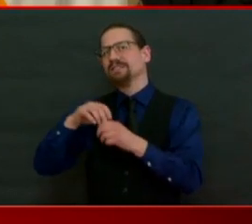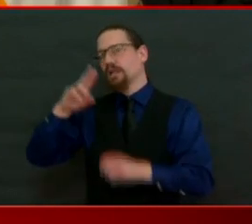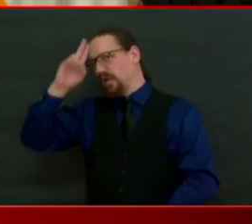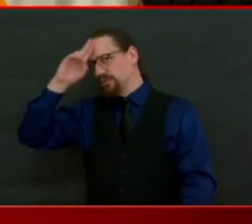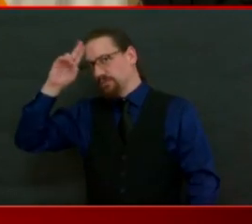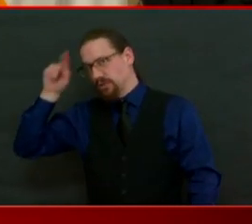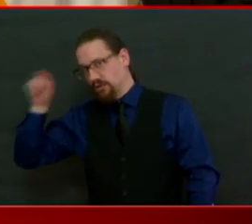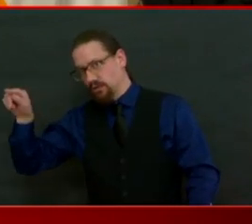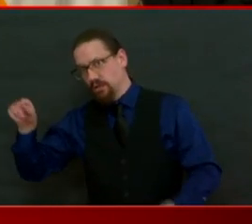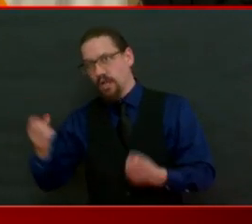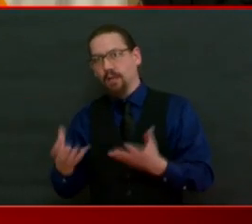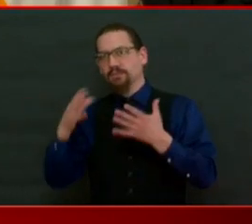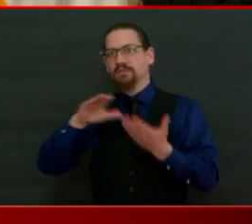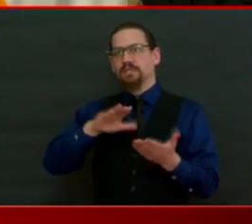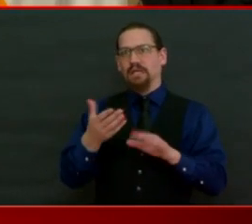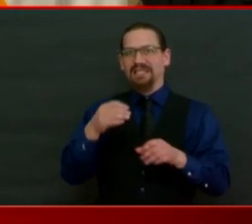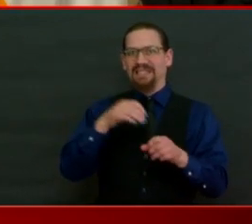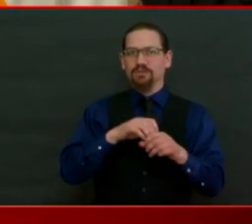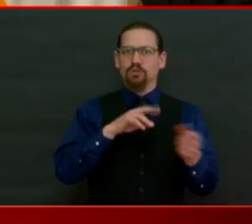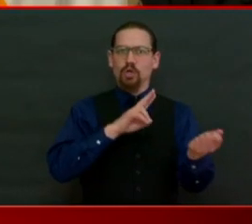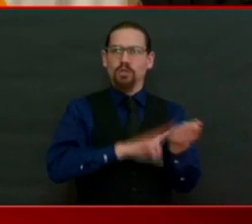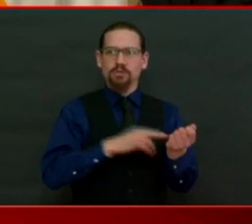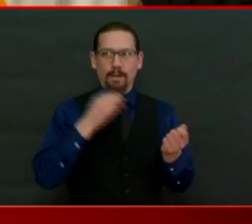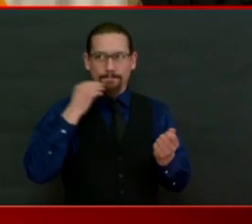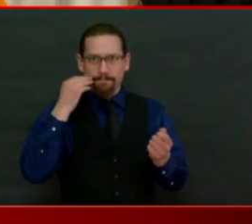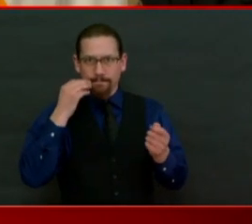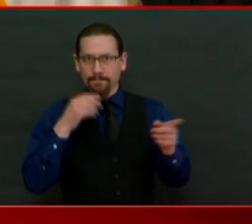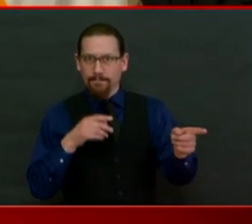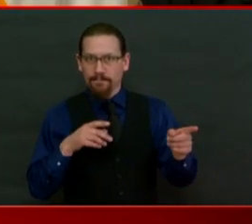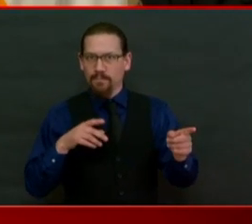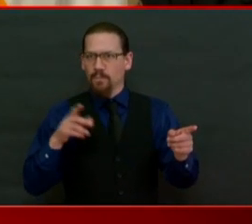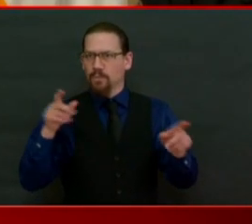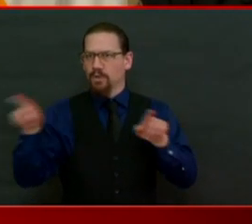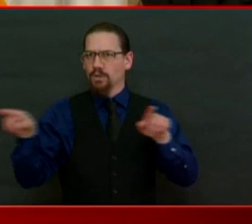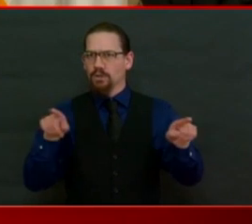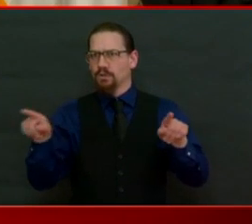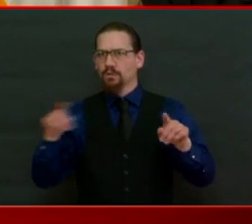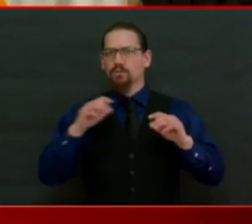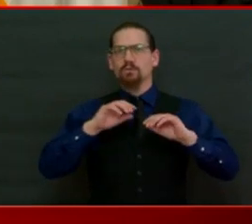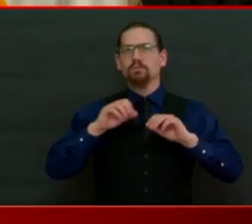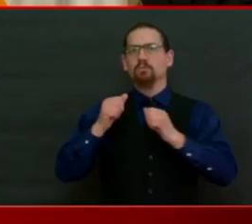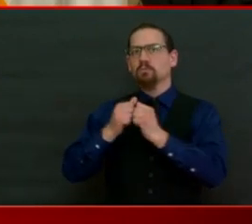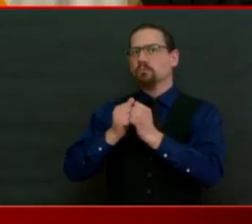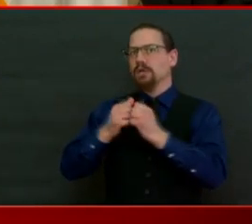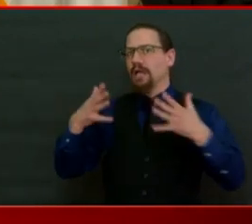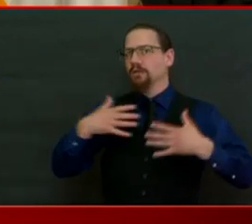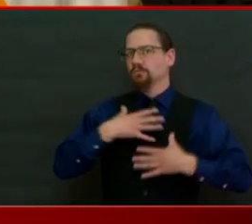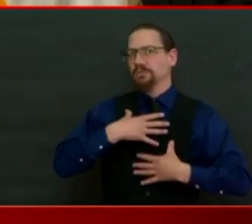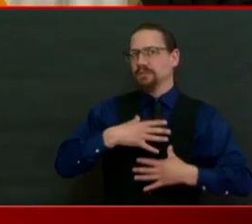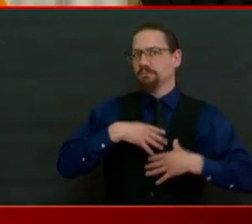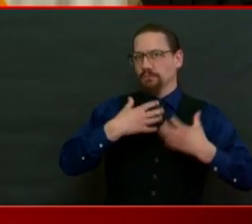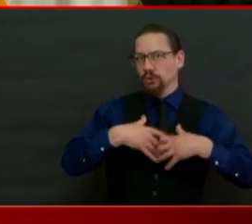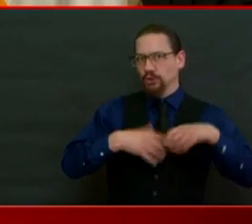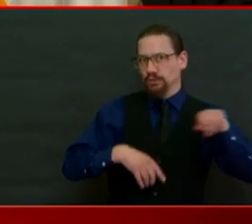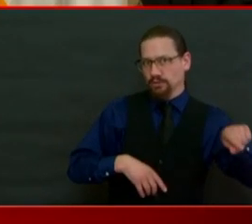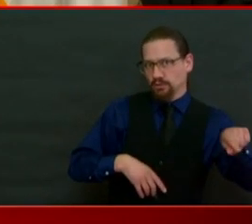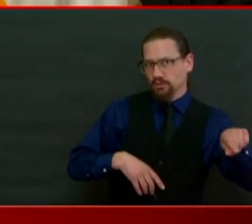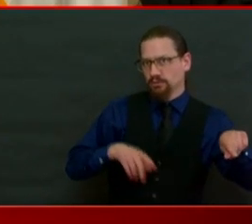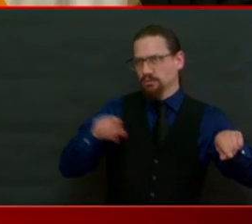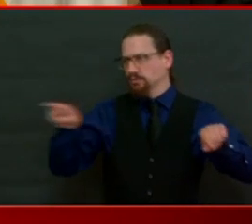That's data that I can work with our team to provide a little bit more information on.